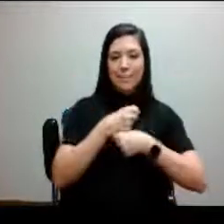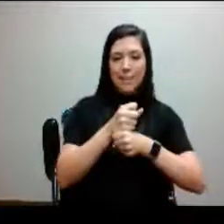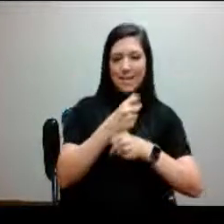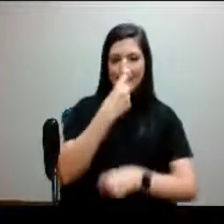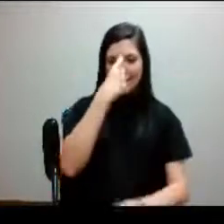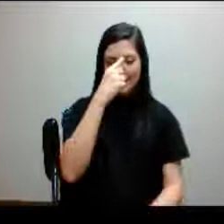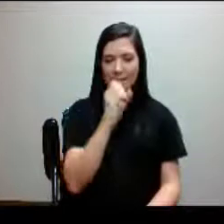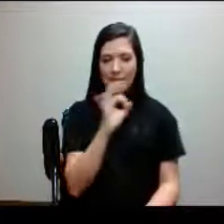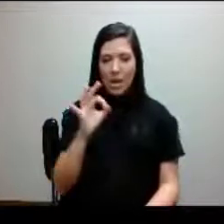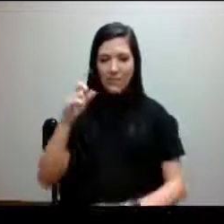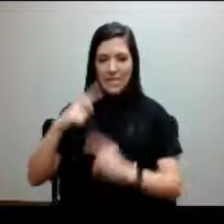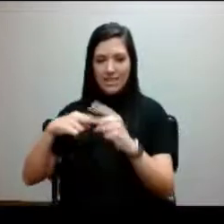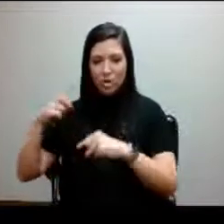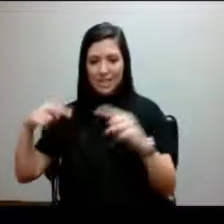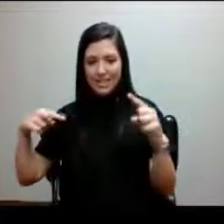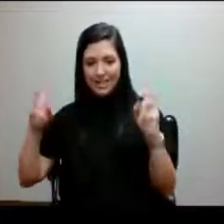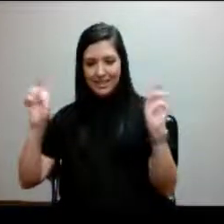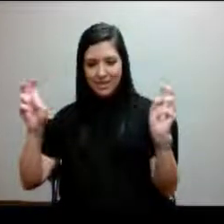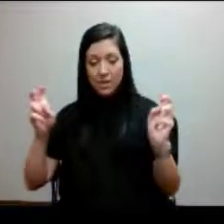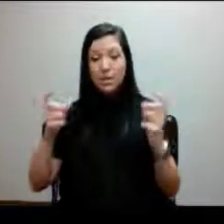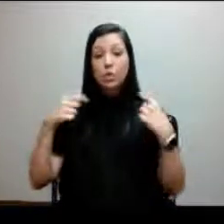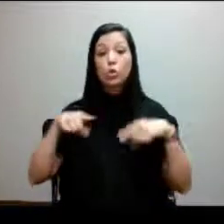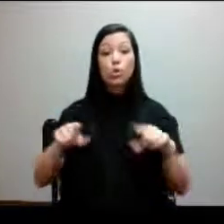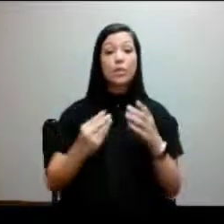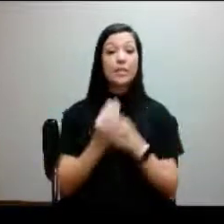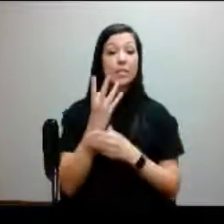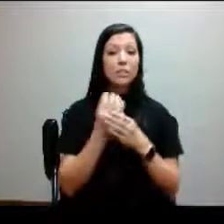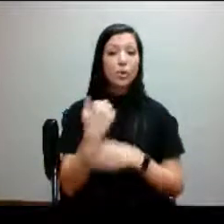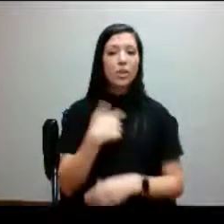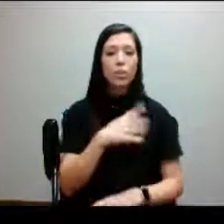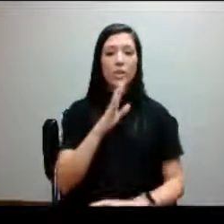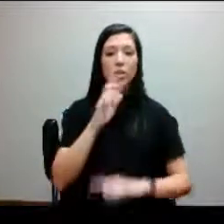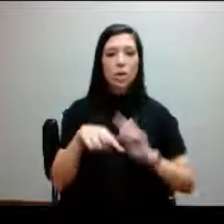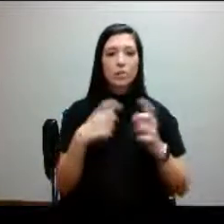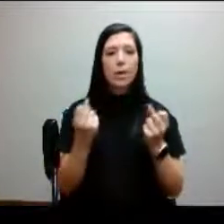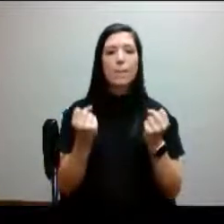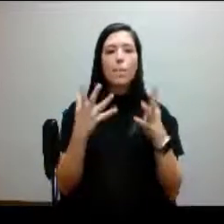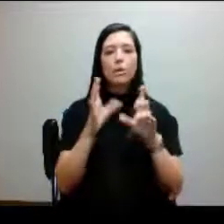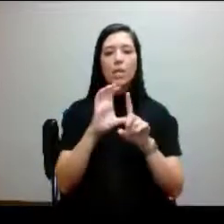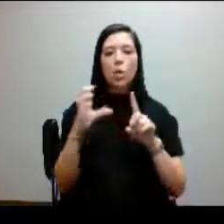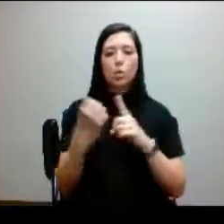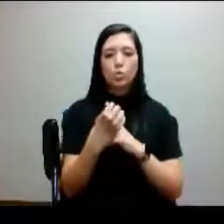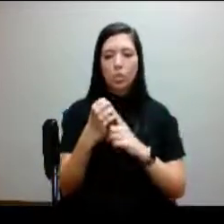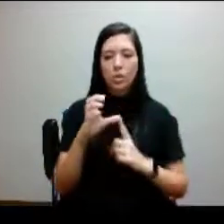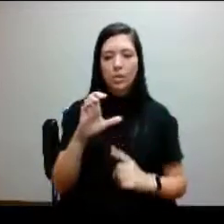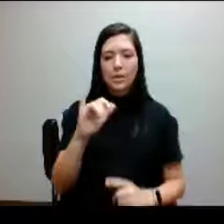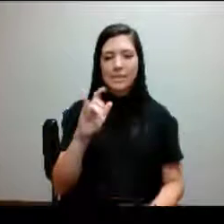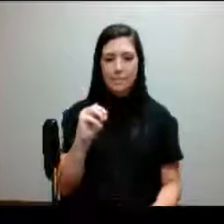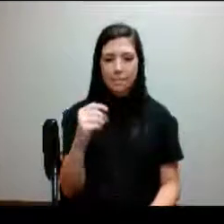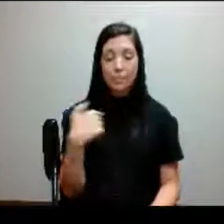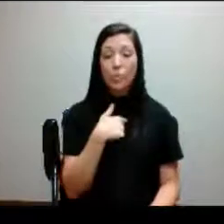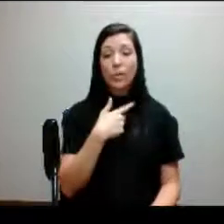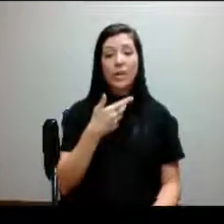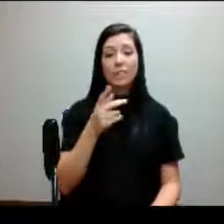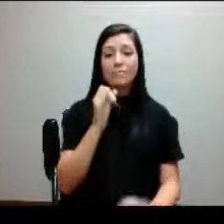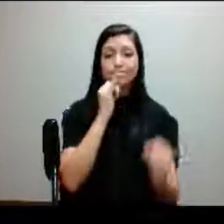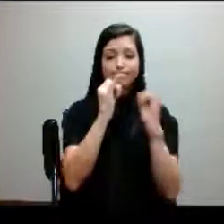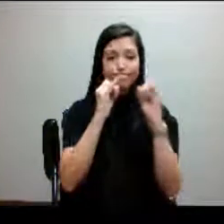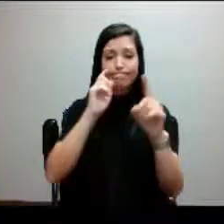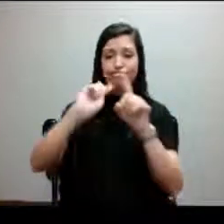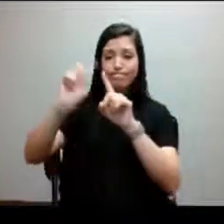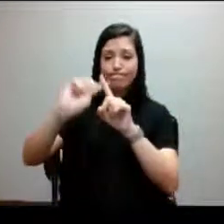And during the spring semester, we talked about multiculturalism. And so we interviewed various faculty and staff